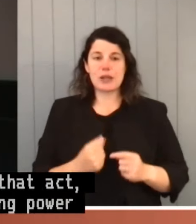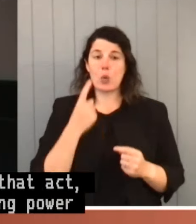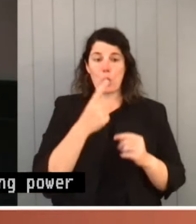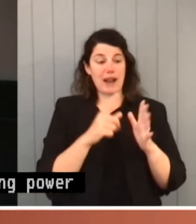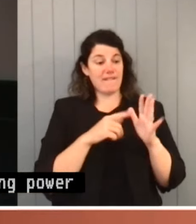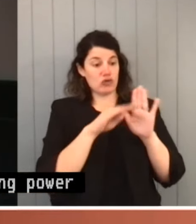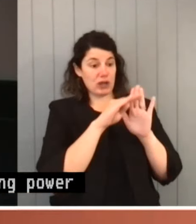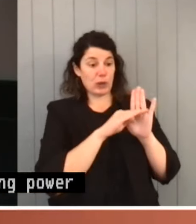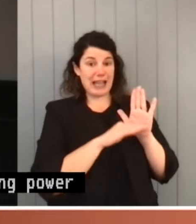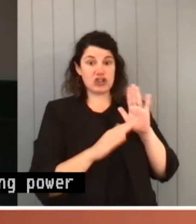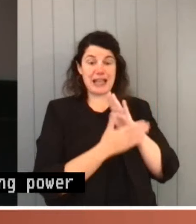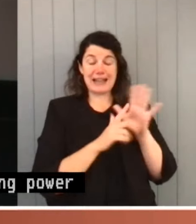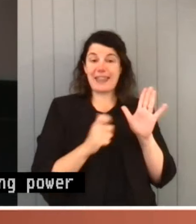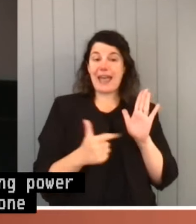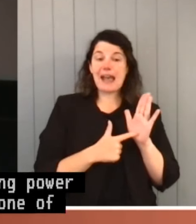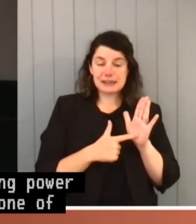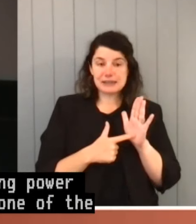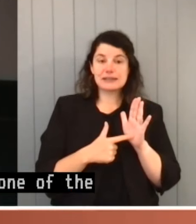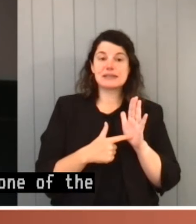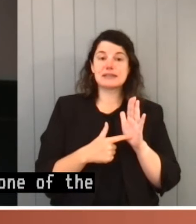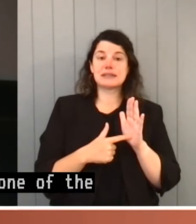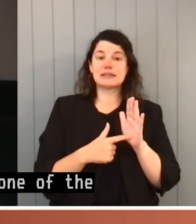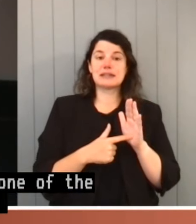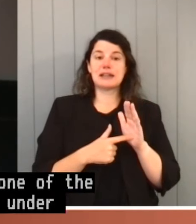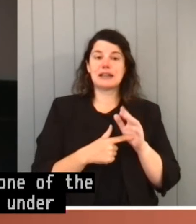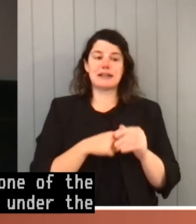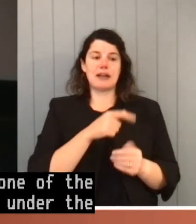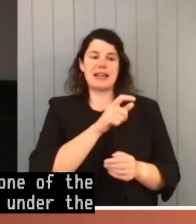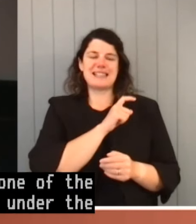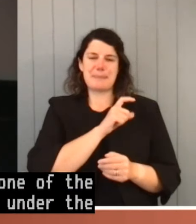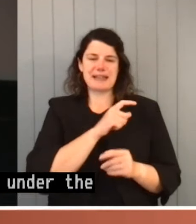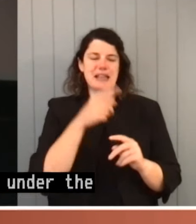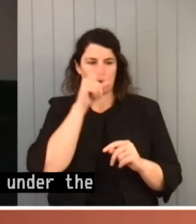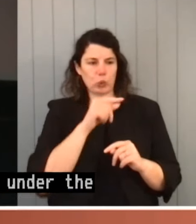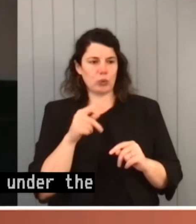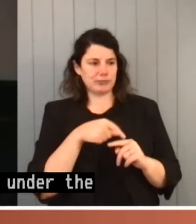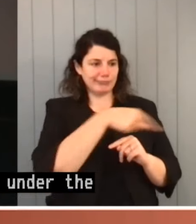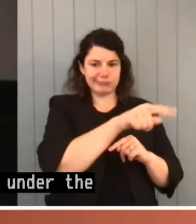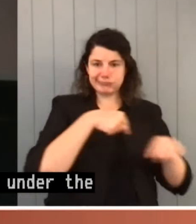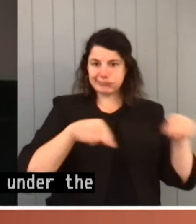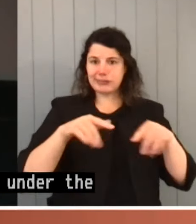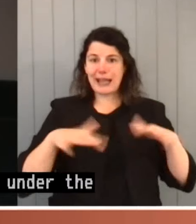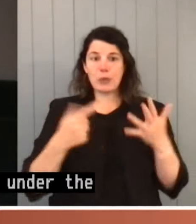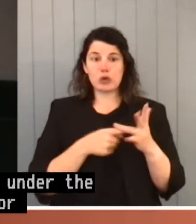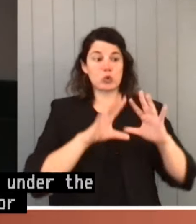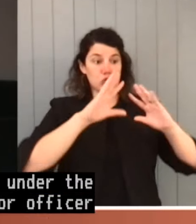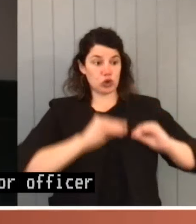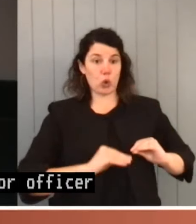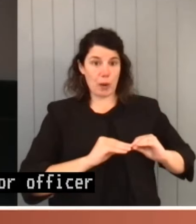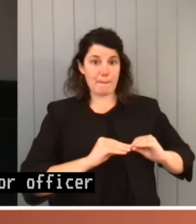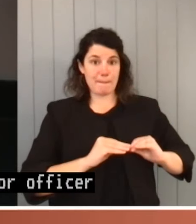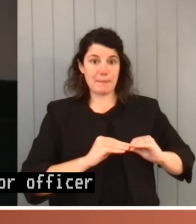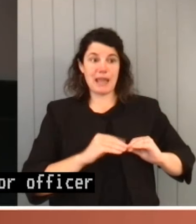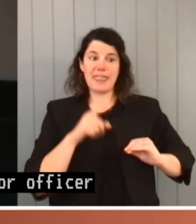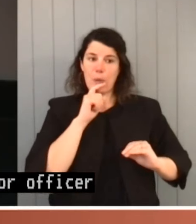made under the act was that an inspector or officer could direct anybody to cease conduct annoying to pilgrims.